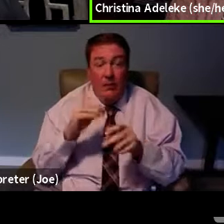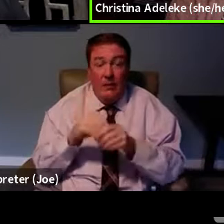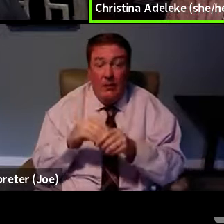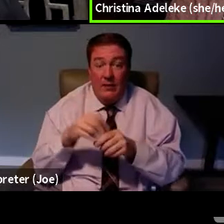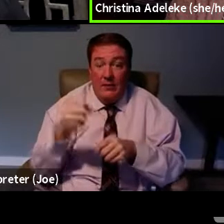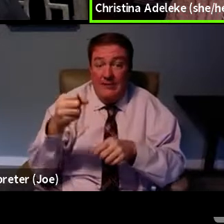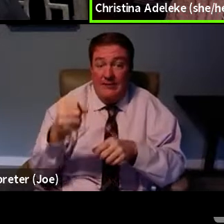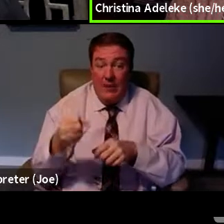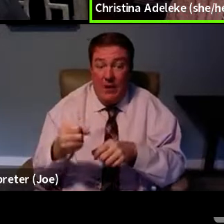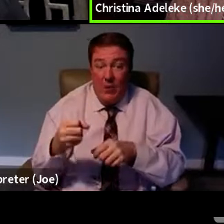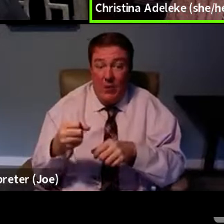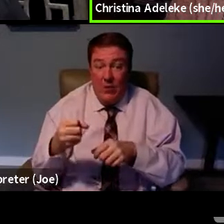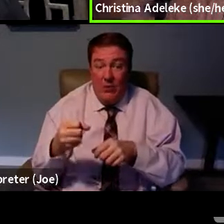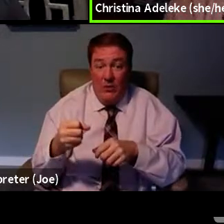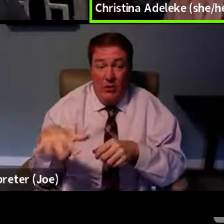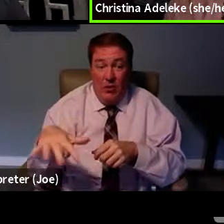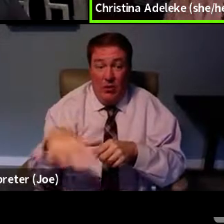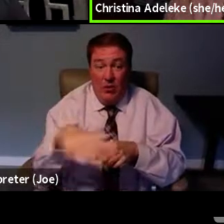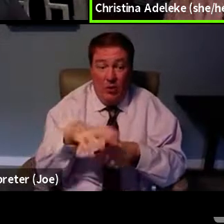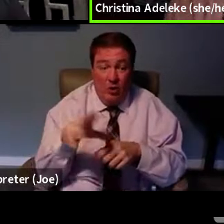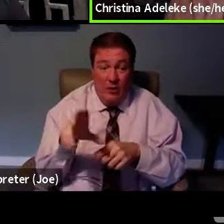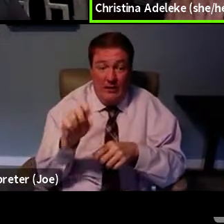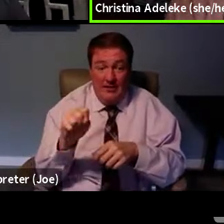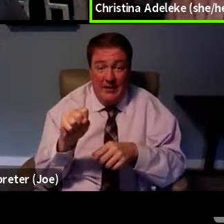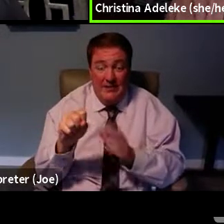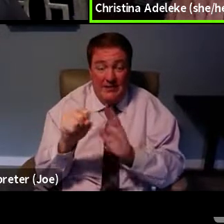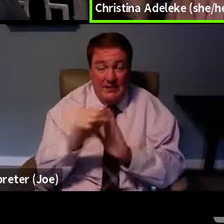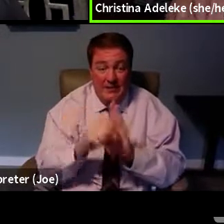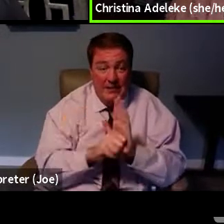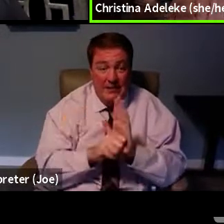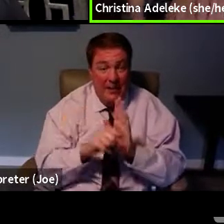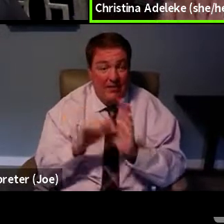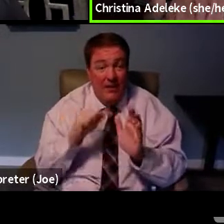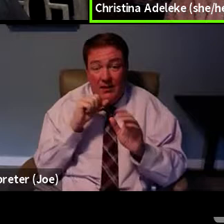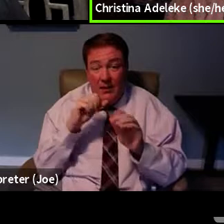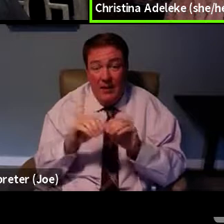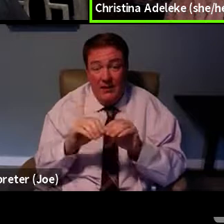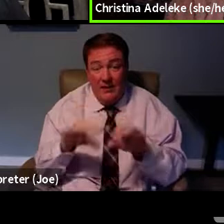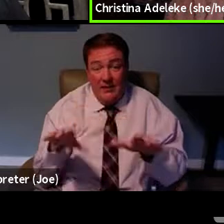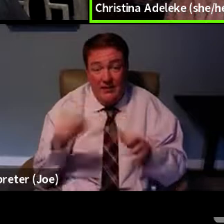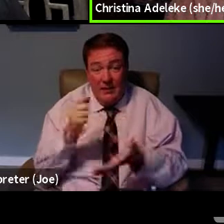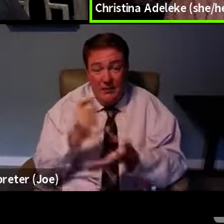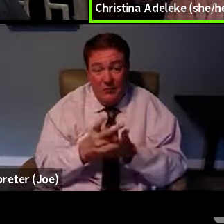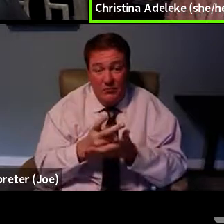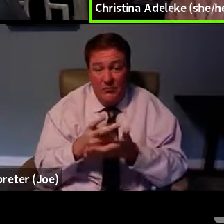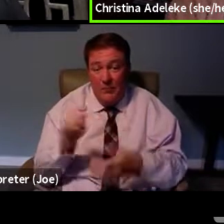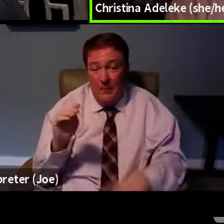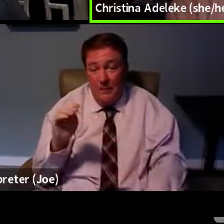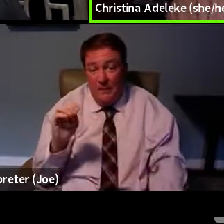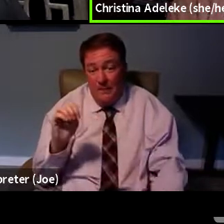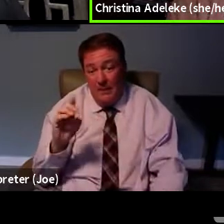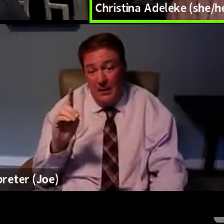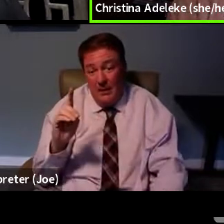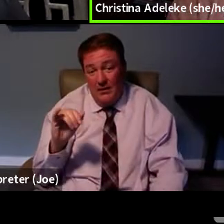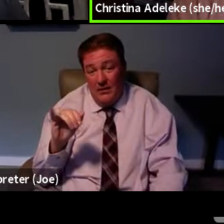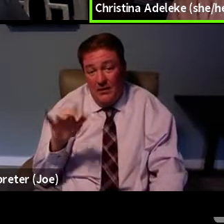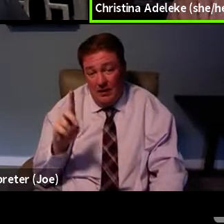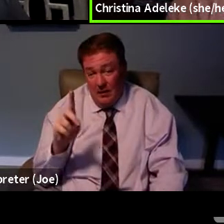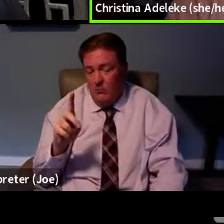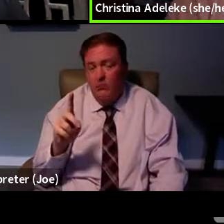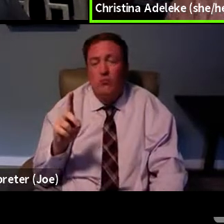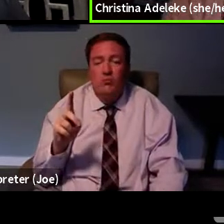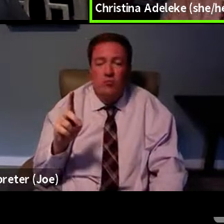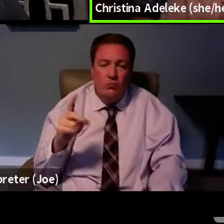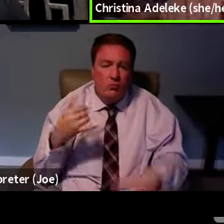who may be in a state that haven't expanded Medicaid, there are still barriers in place,